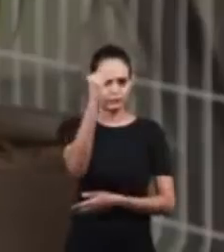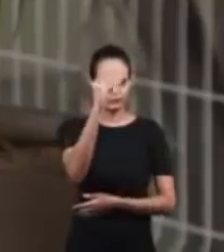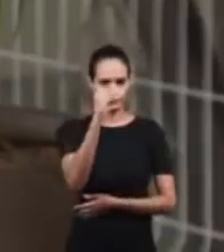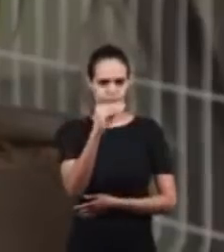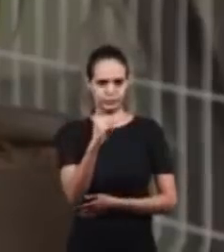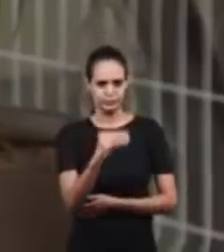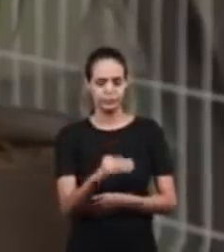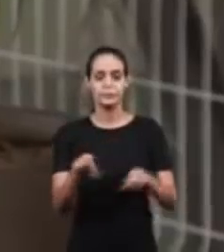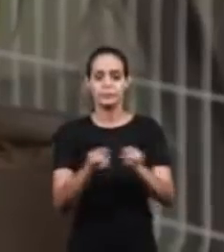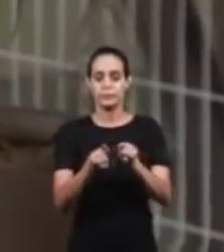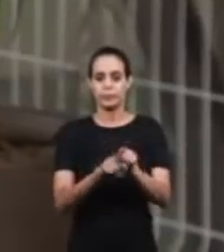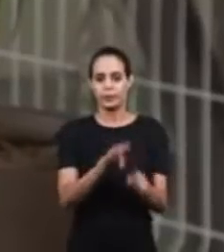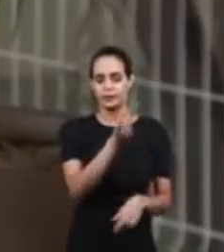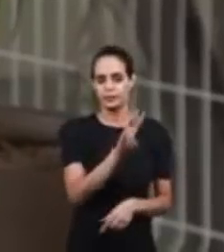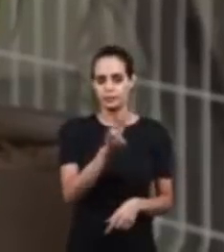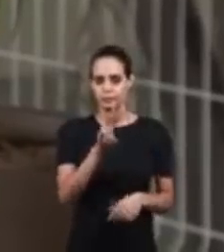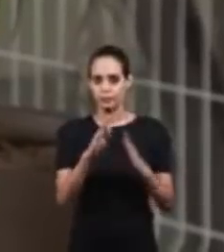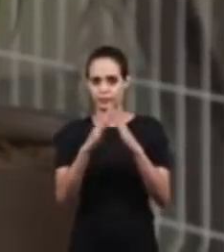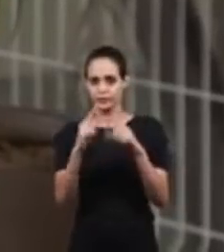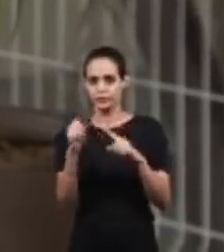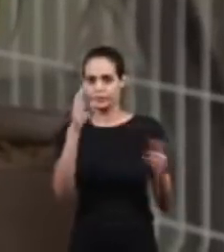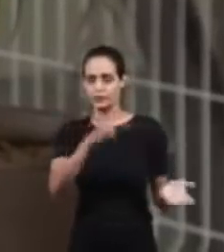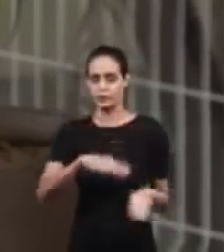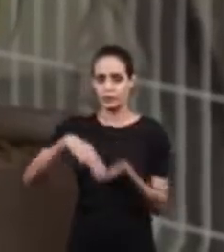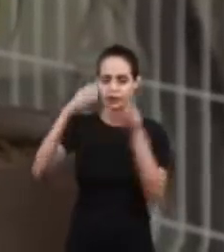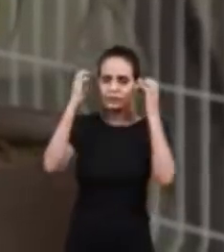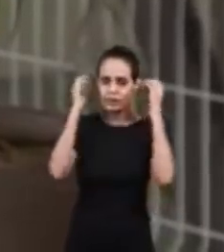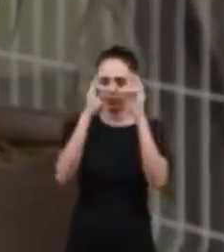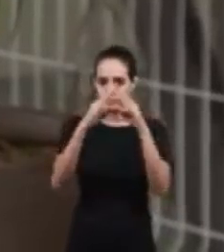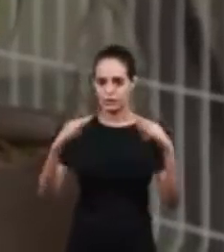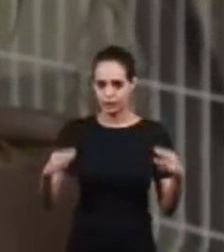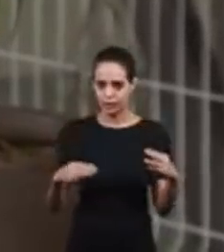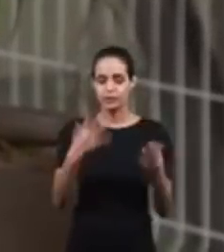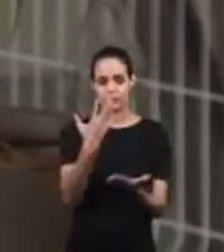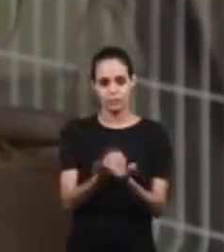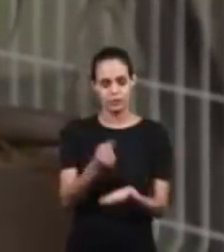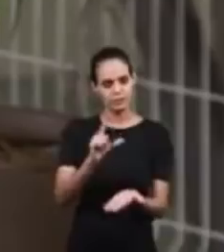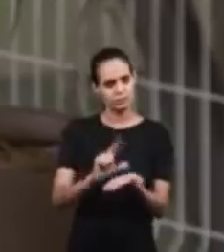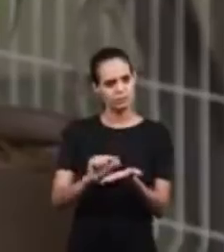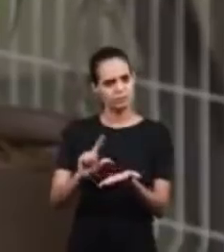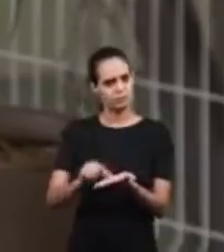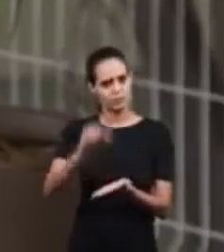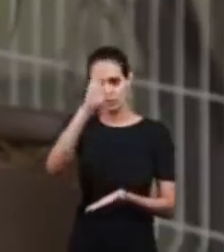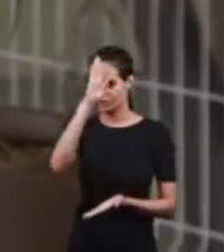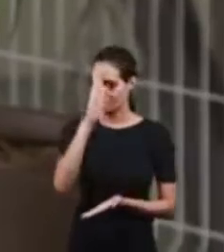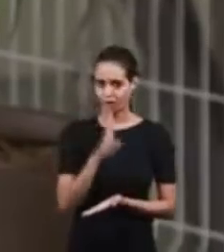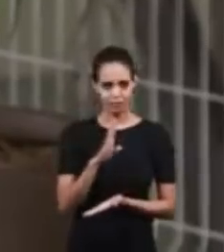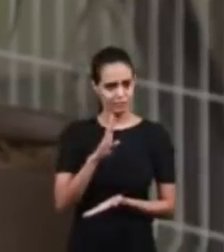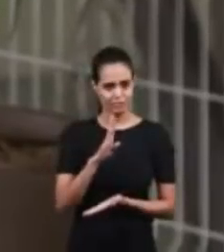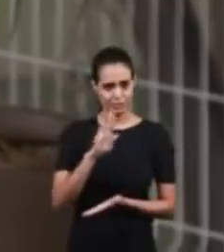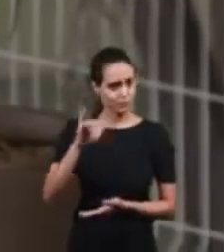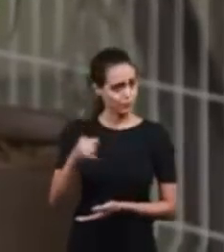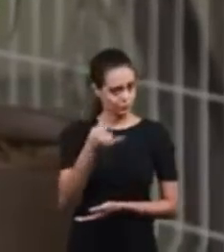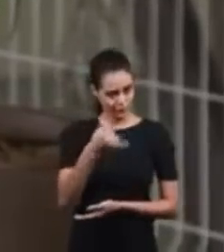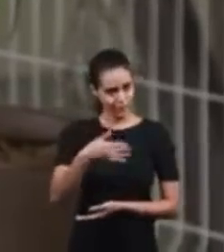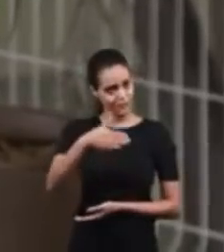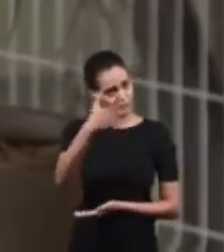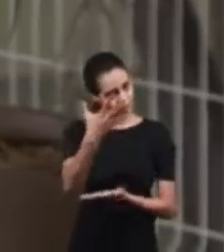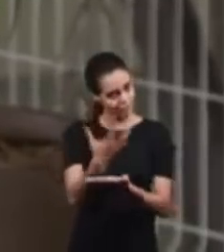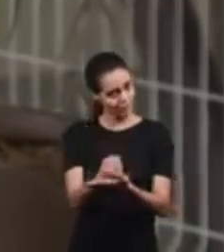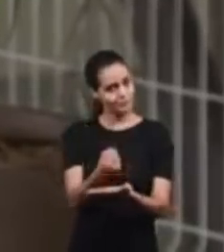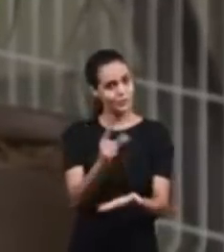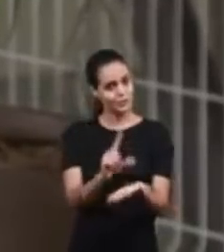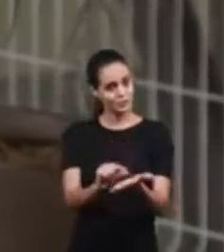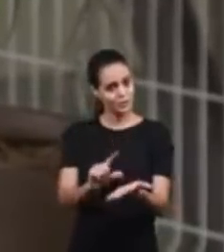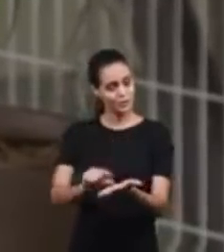materials posted there Also, access the website of the Maranatha Christian Church And the Manain Radio Station Download